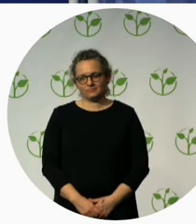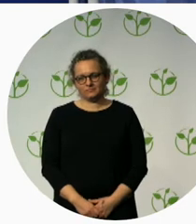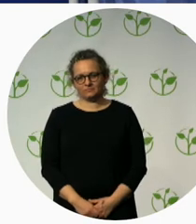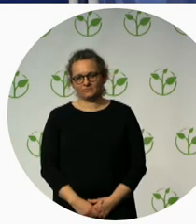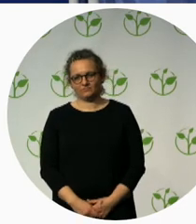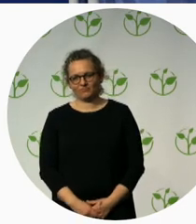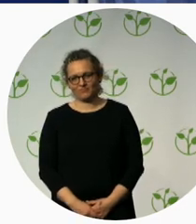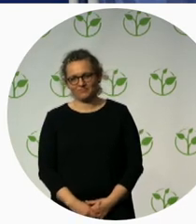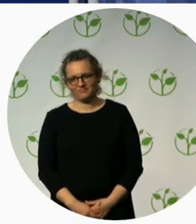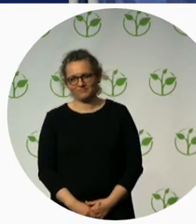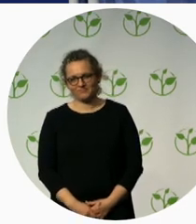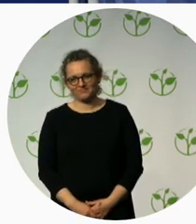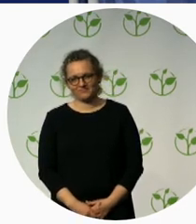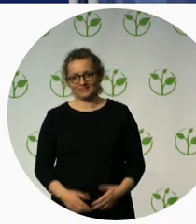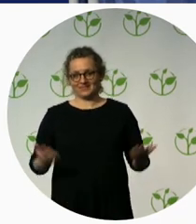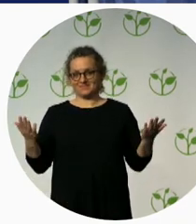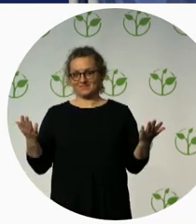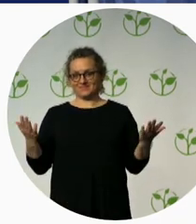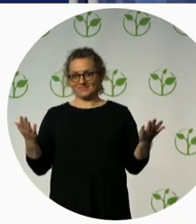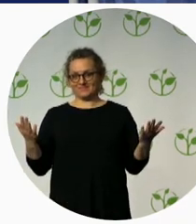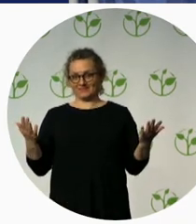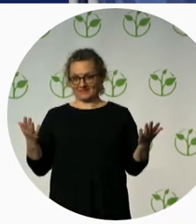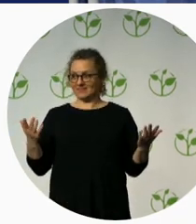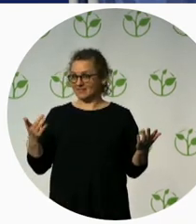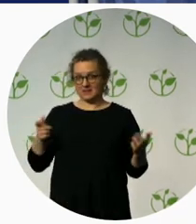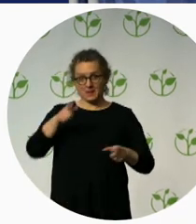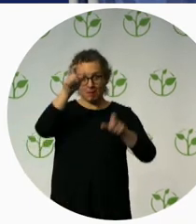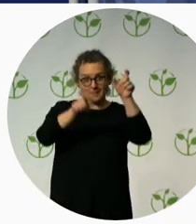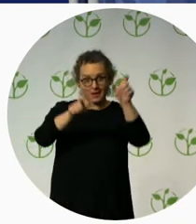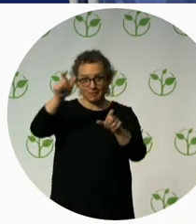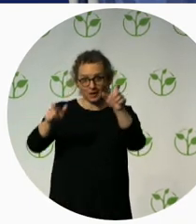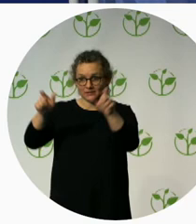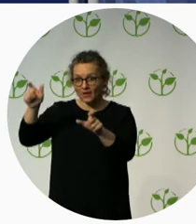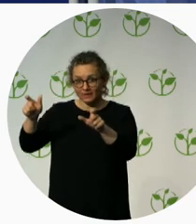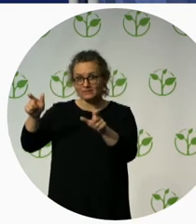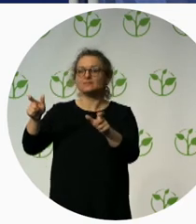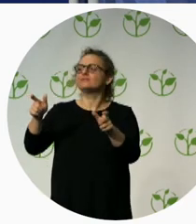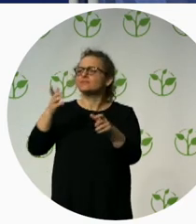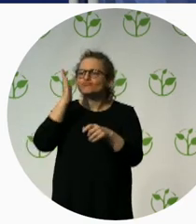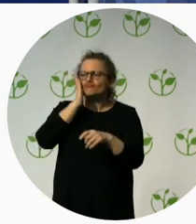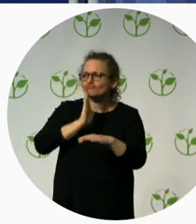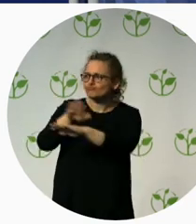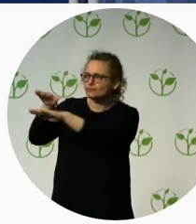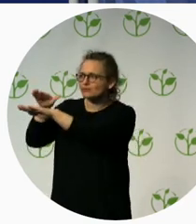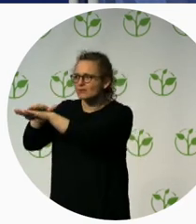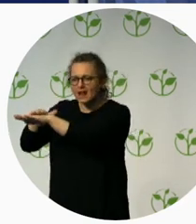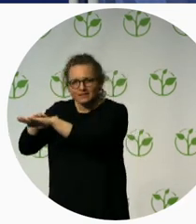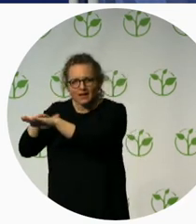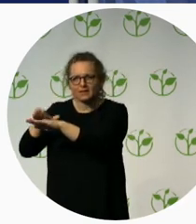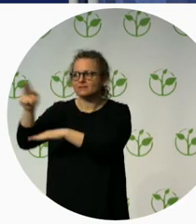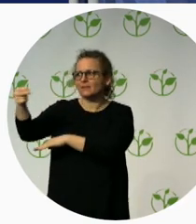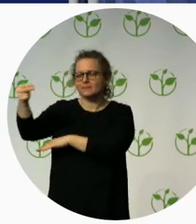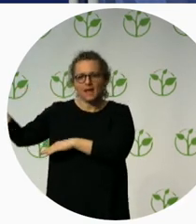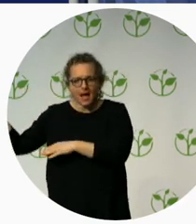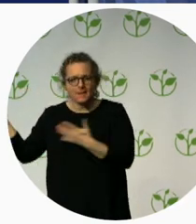make a question. And please keep it short. Not a speech, but a question. And tell us who you would like your question to be